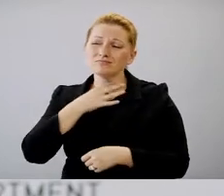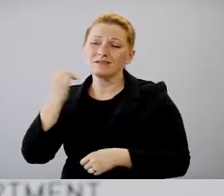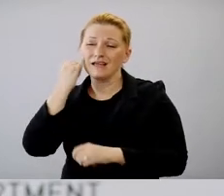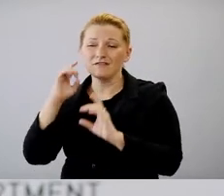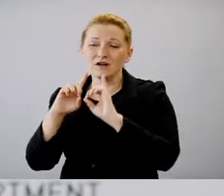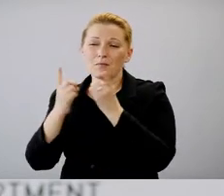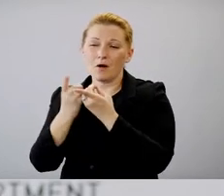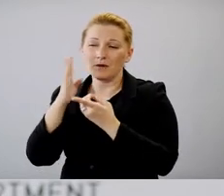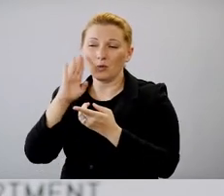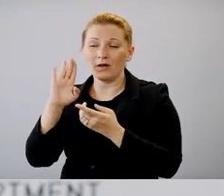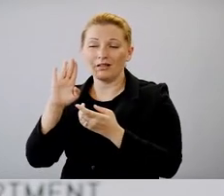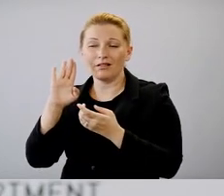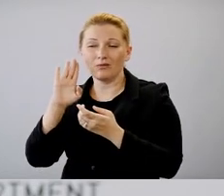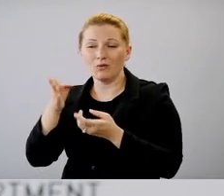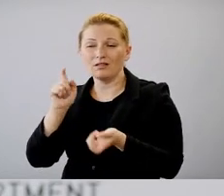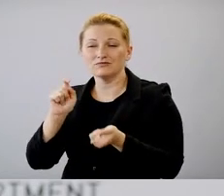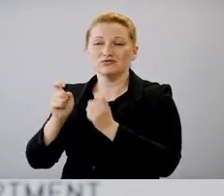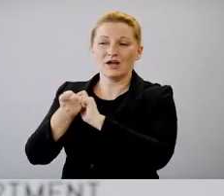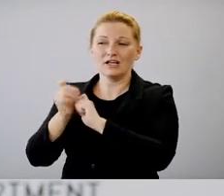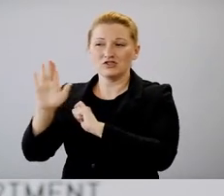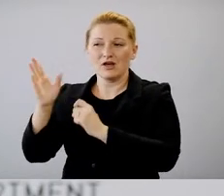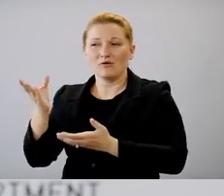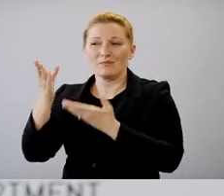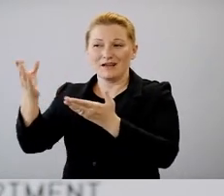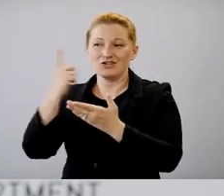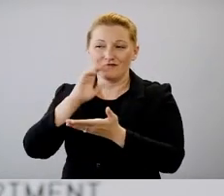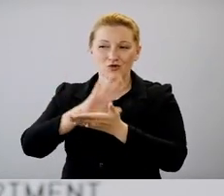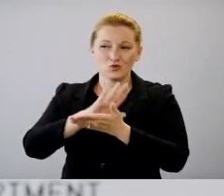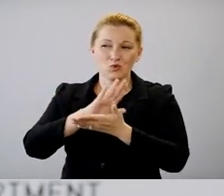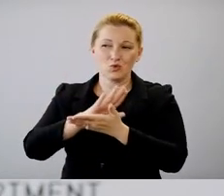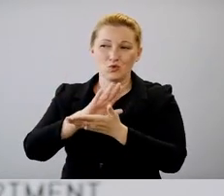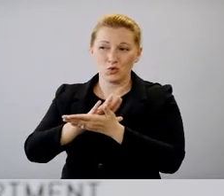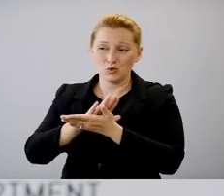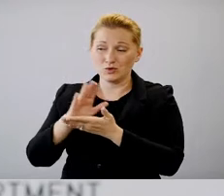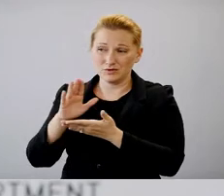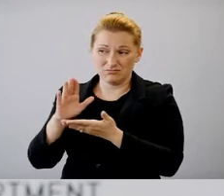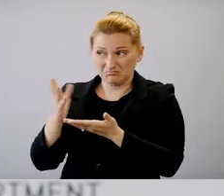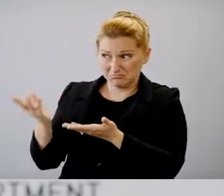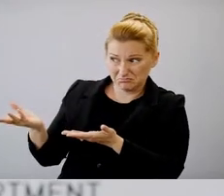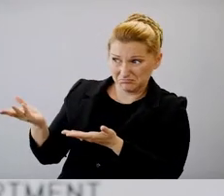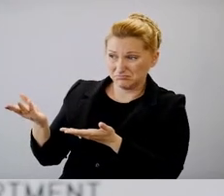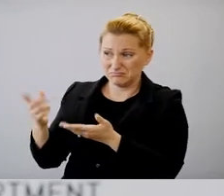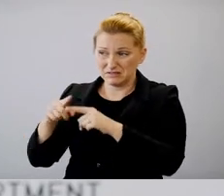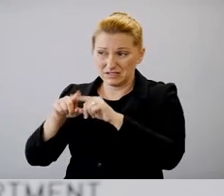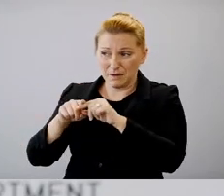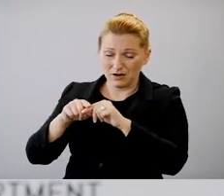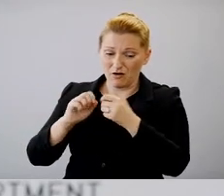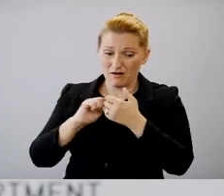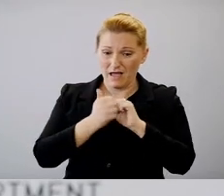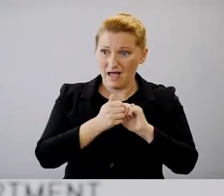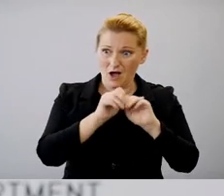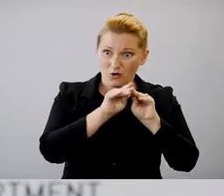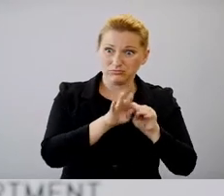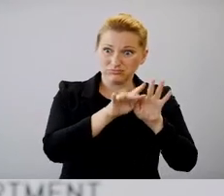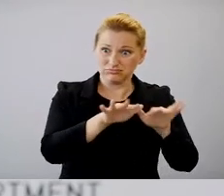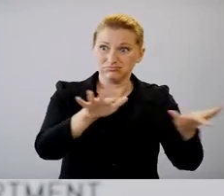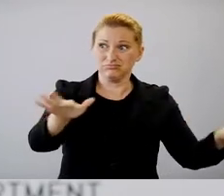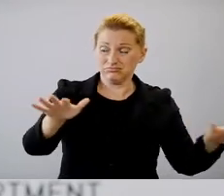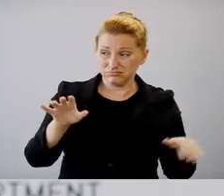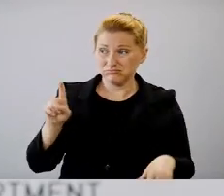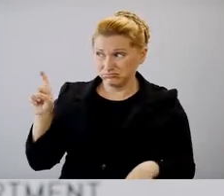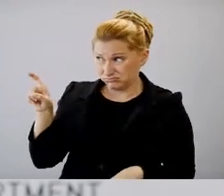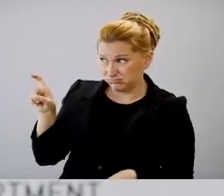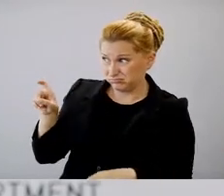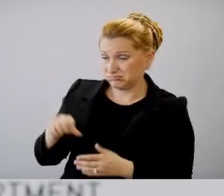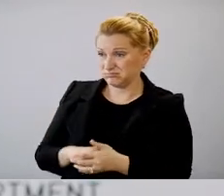department might kind of update that guidance or, or, um, yeah, if that messaging will change depending on how, uh, the community spread